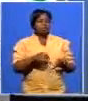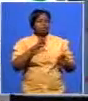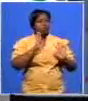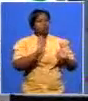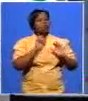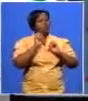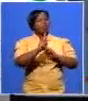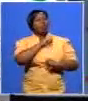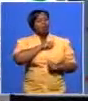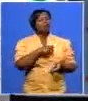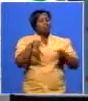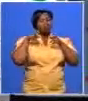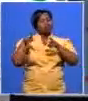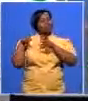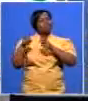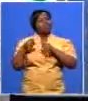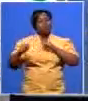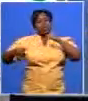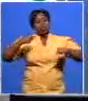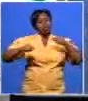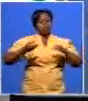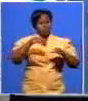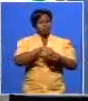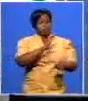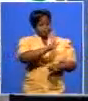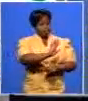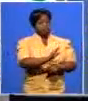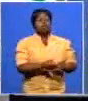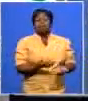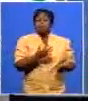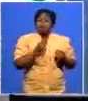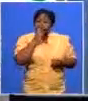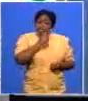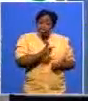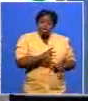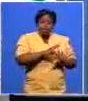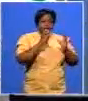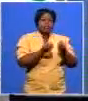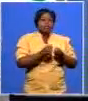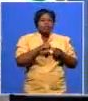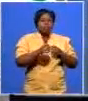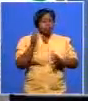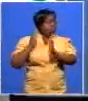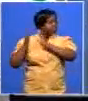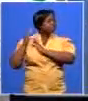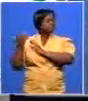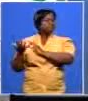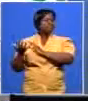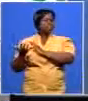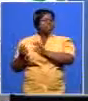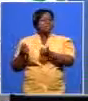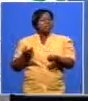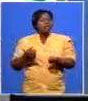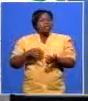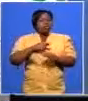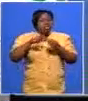analyst you've been anchoring all of these debates so you're an analyst so i'm sure you would have seen all of the results from all of the prior elections after the formation